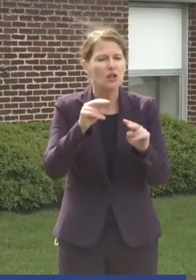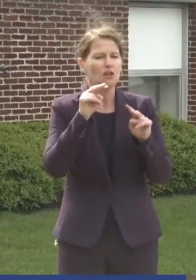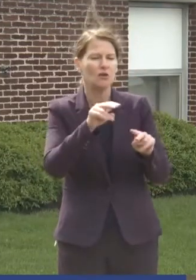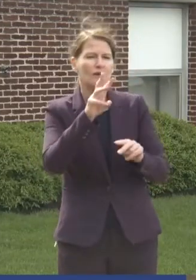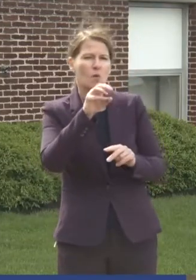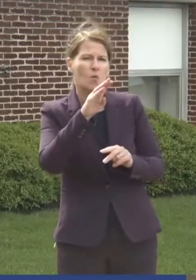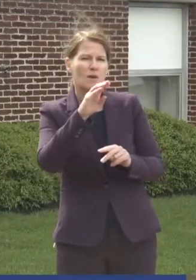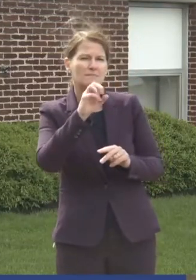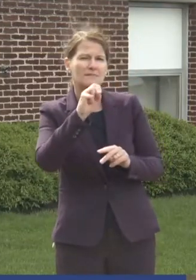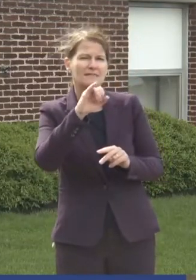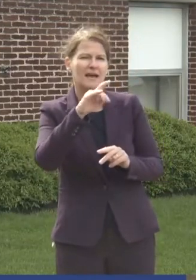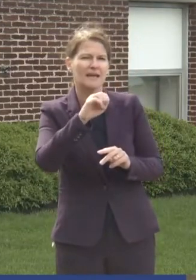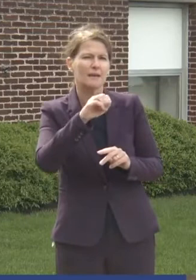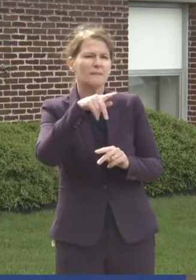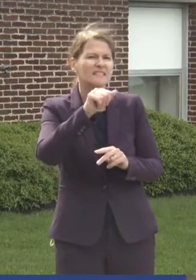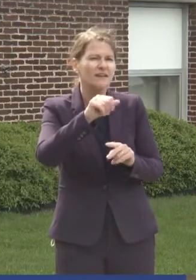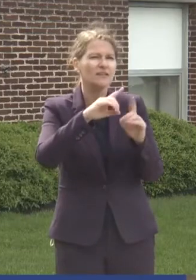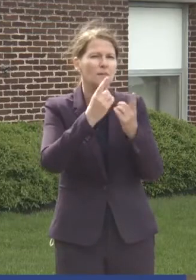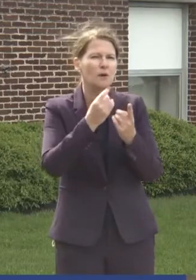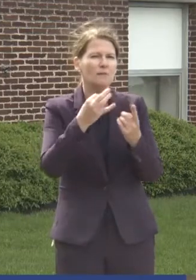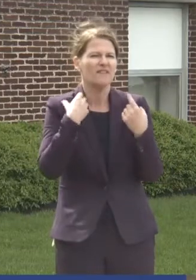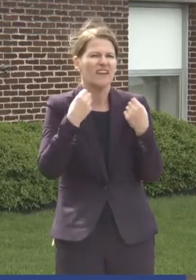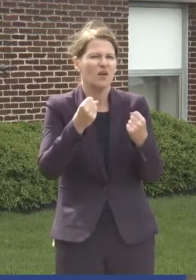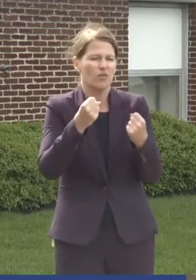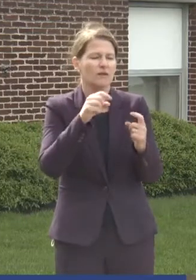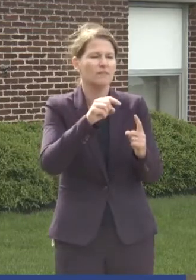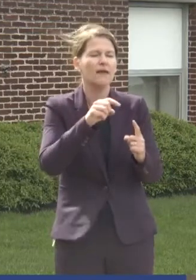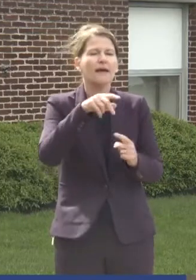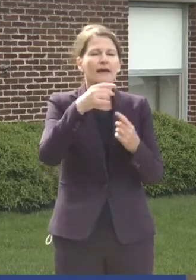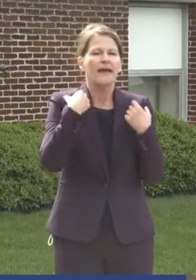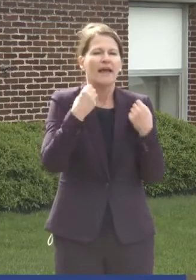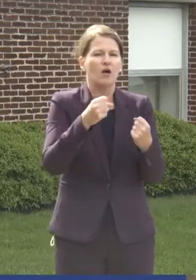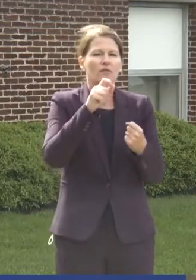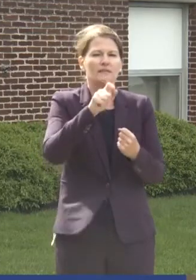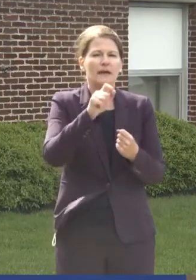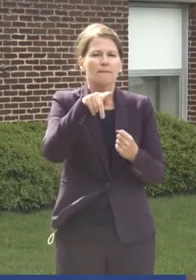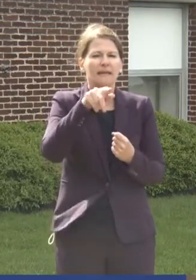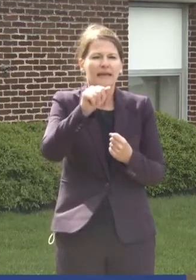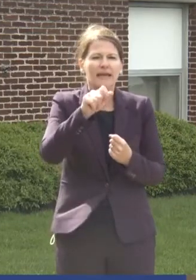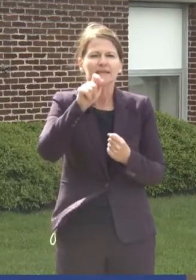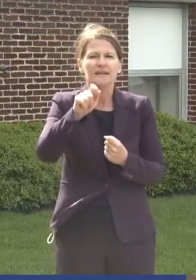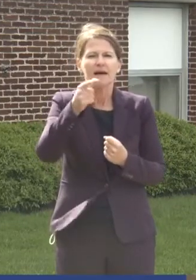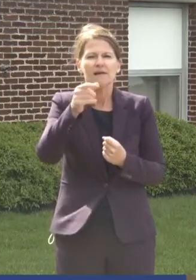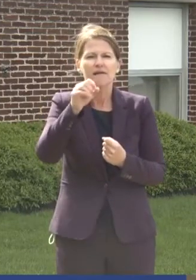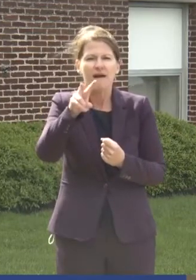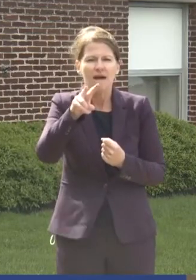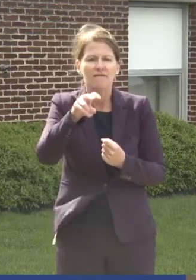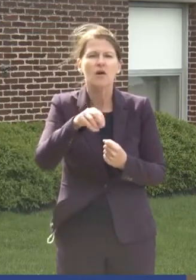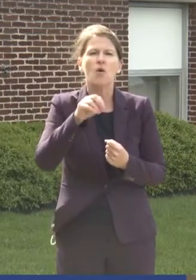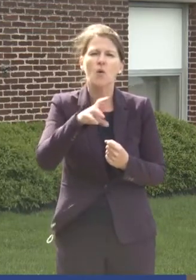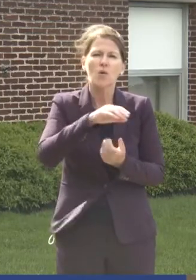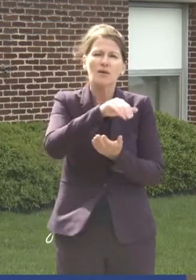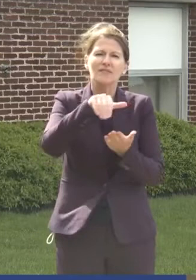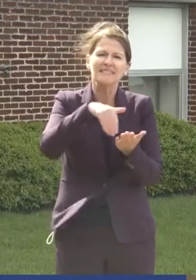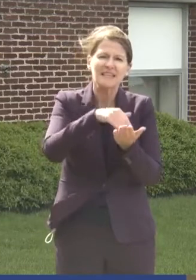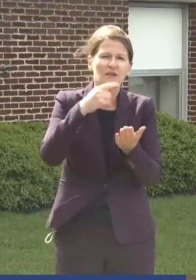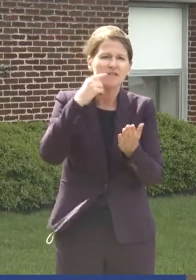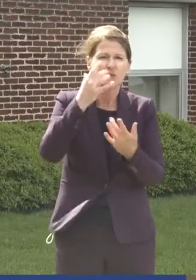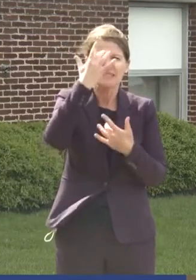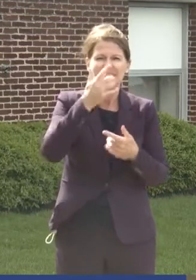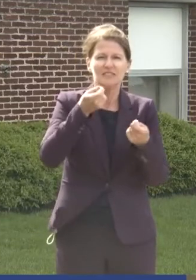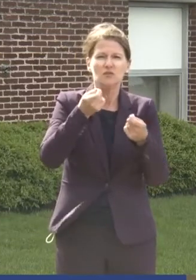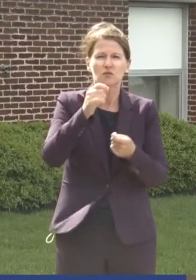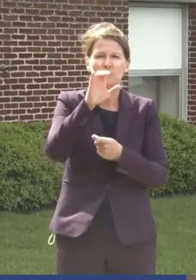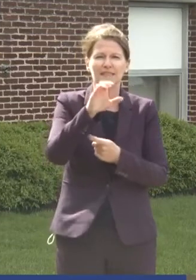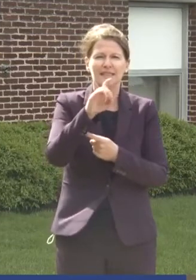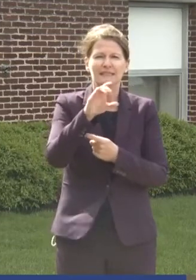website, the Pennsylvania Department of Health website, which is health.pa.gov or the Centers for Disease Control. They